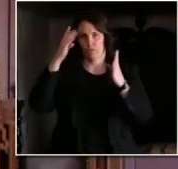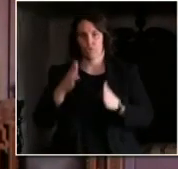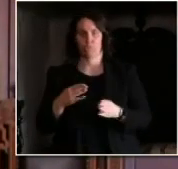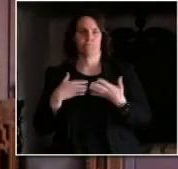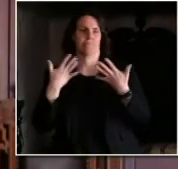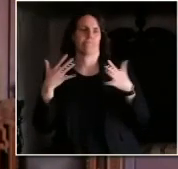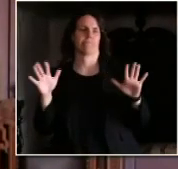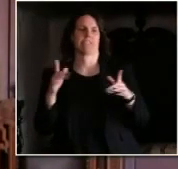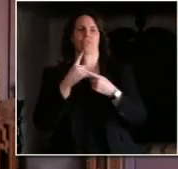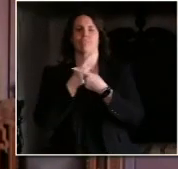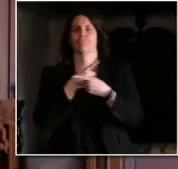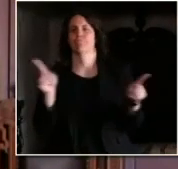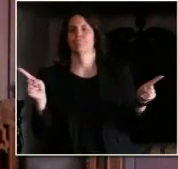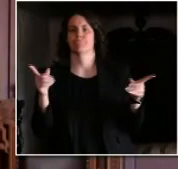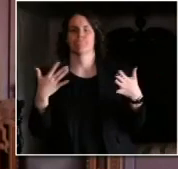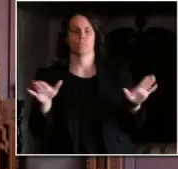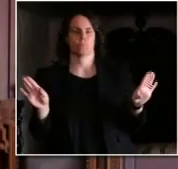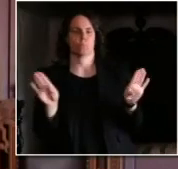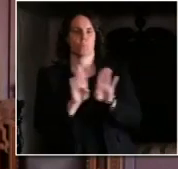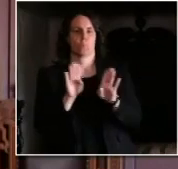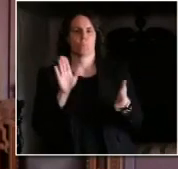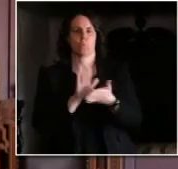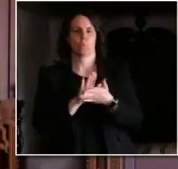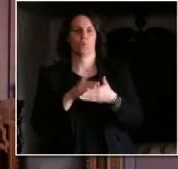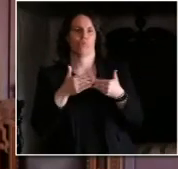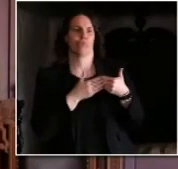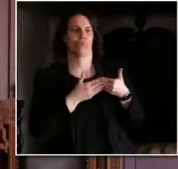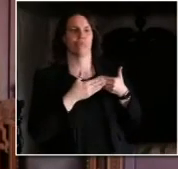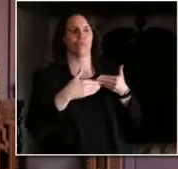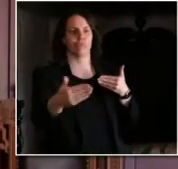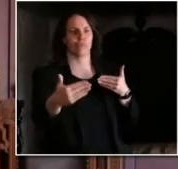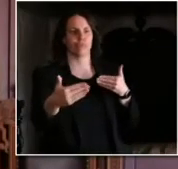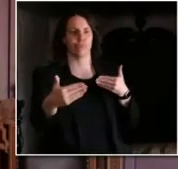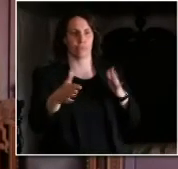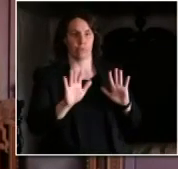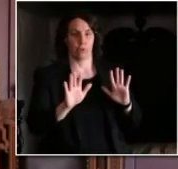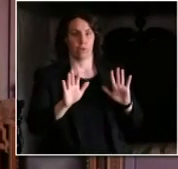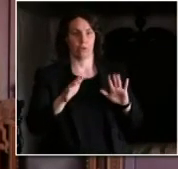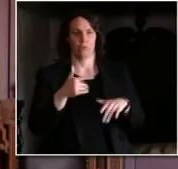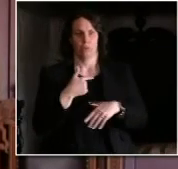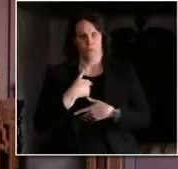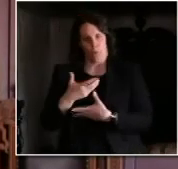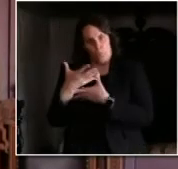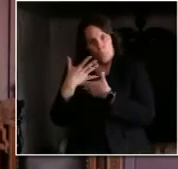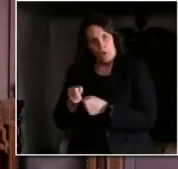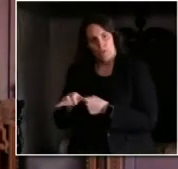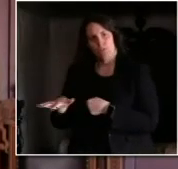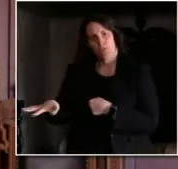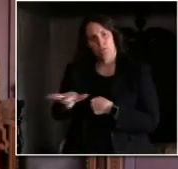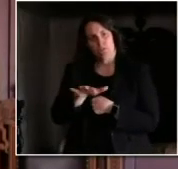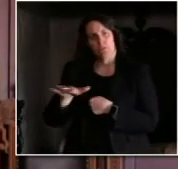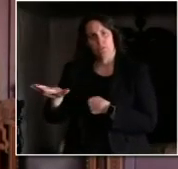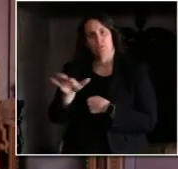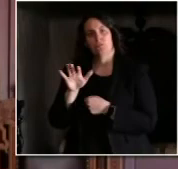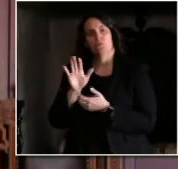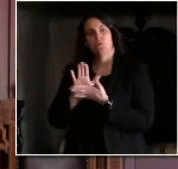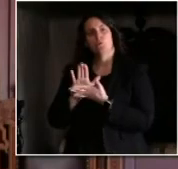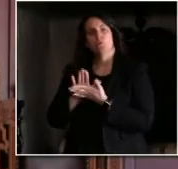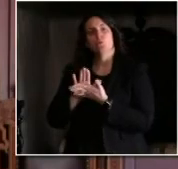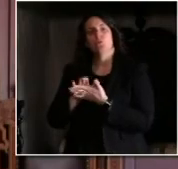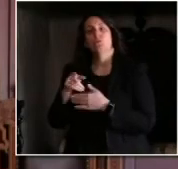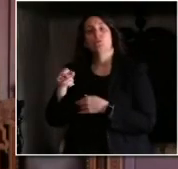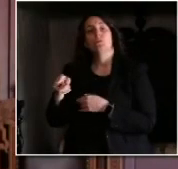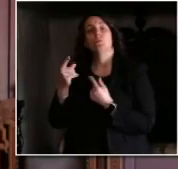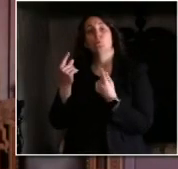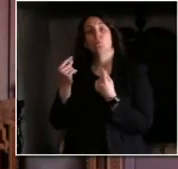continue to do whatever they can to make sure that teachers are interacting with kids and that they're doing the best they